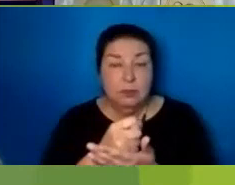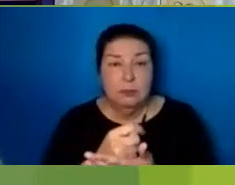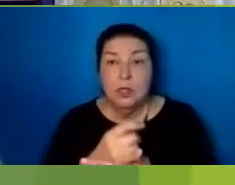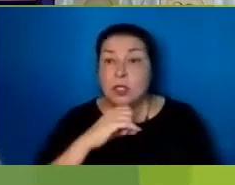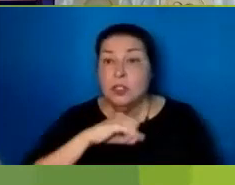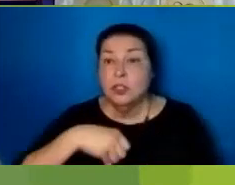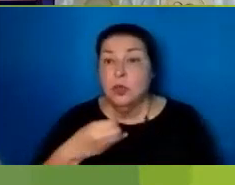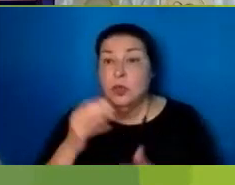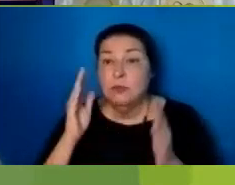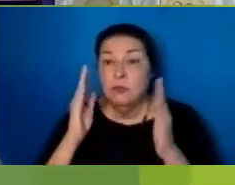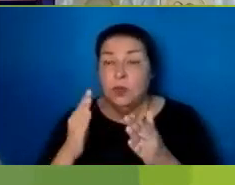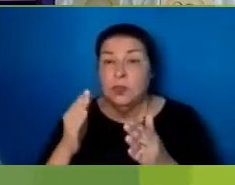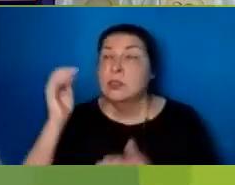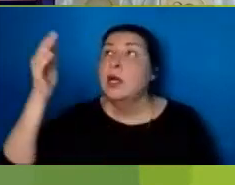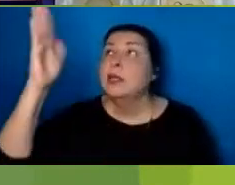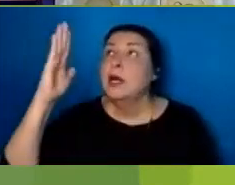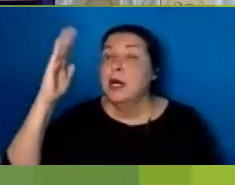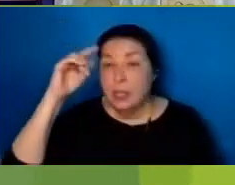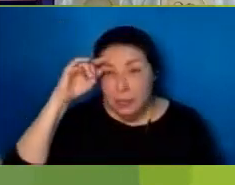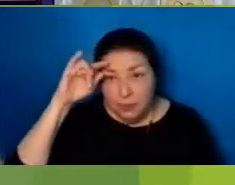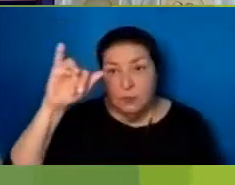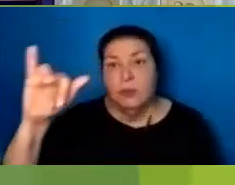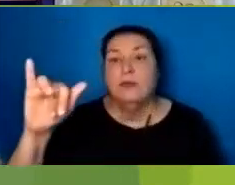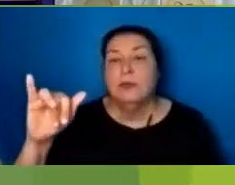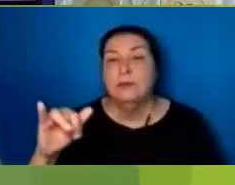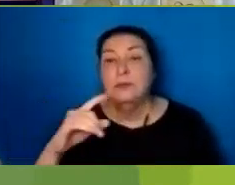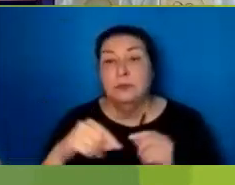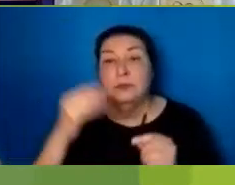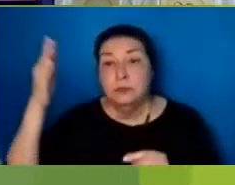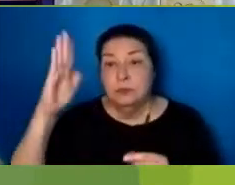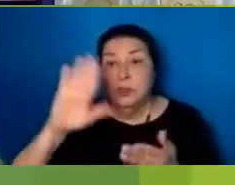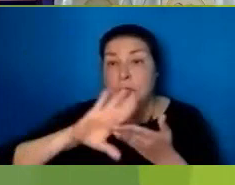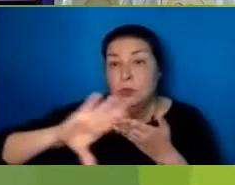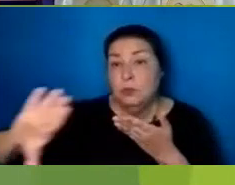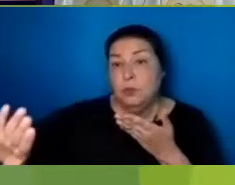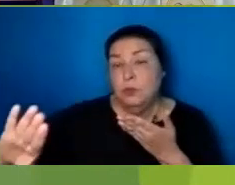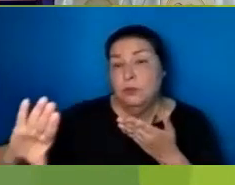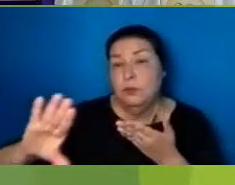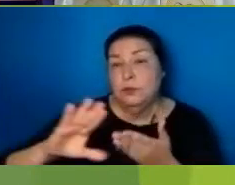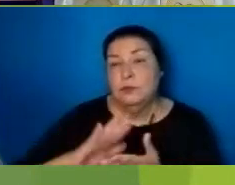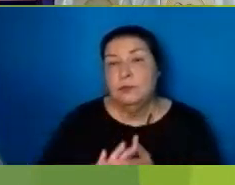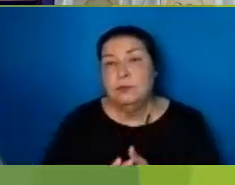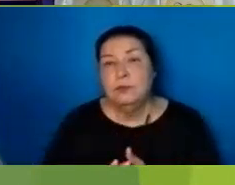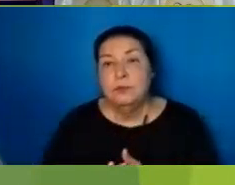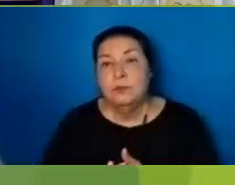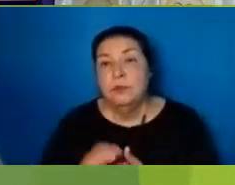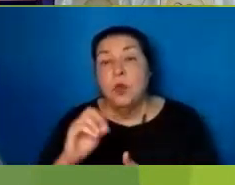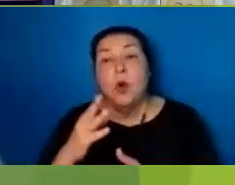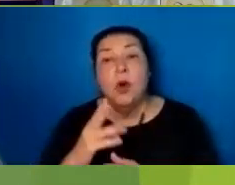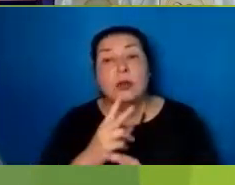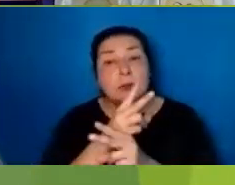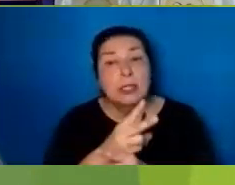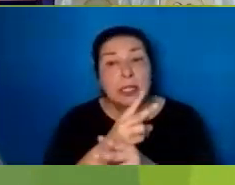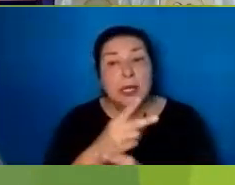Emphasis On God Upon the Eternal When God Has taken Away The Taking care Of the Eternal